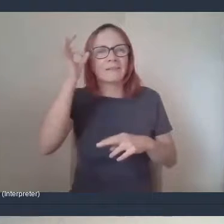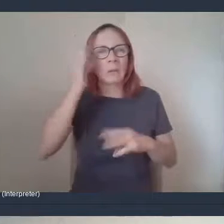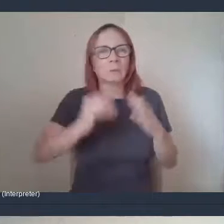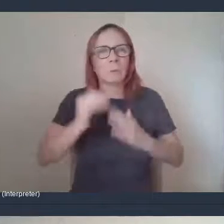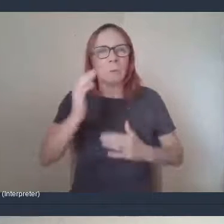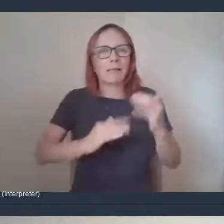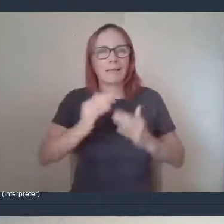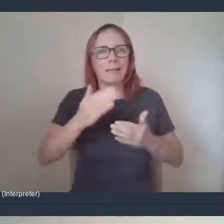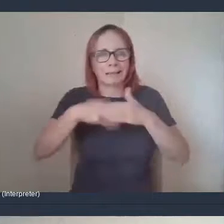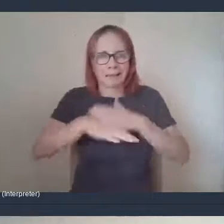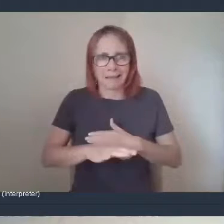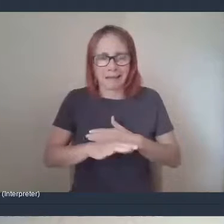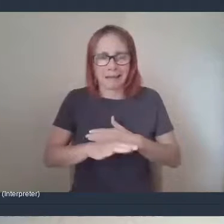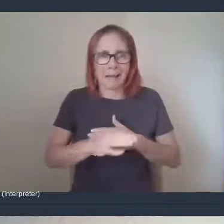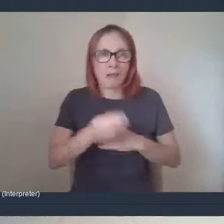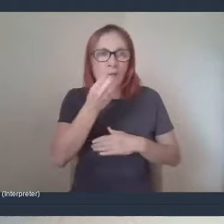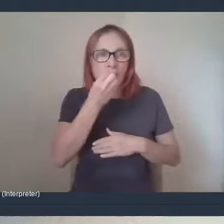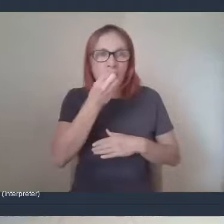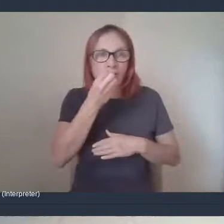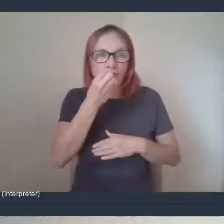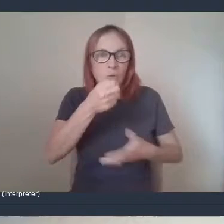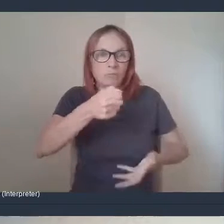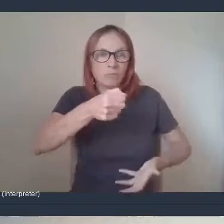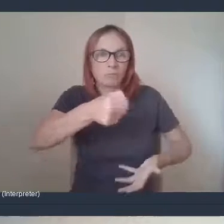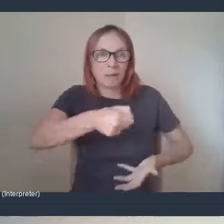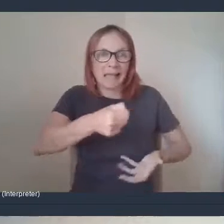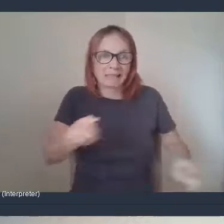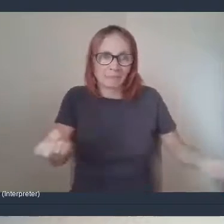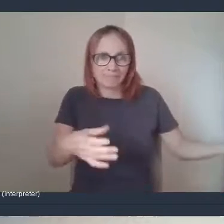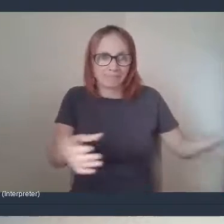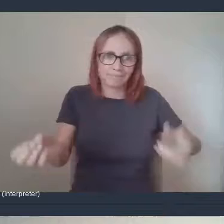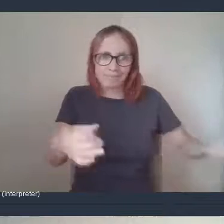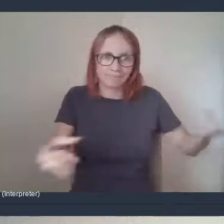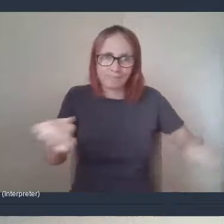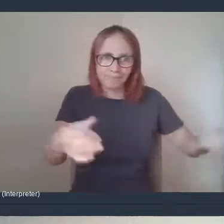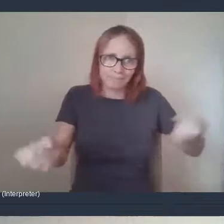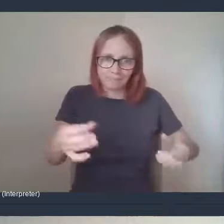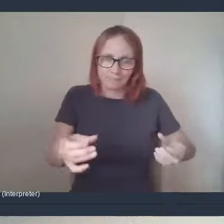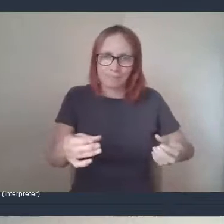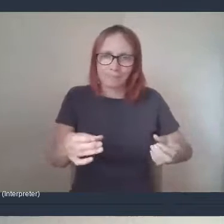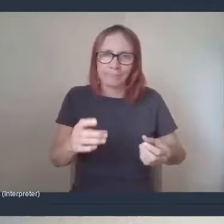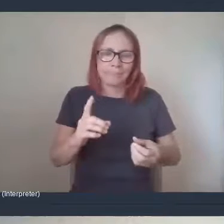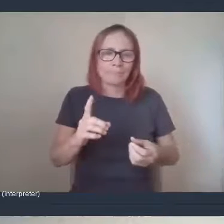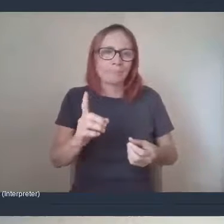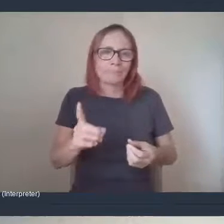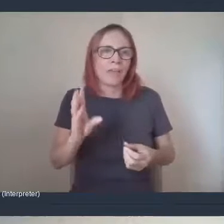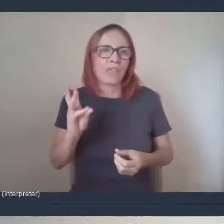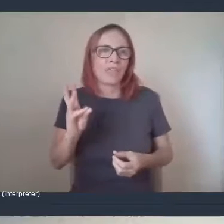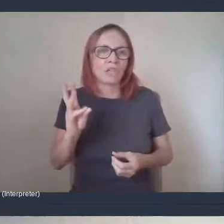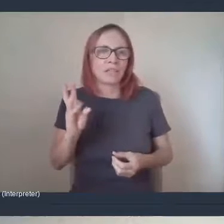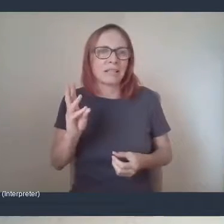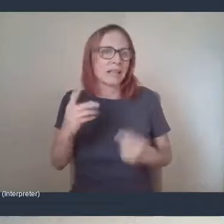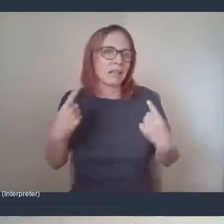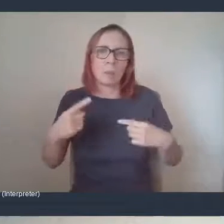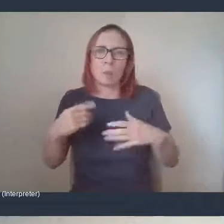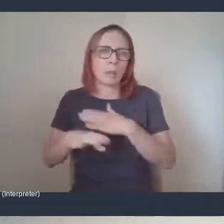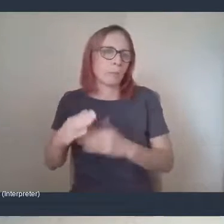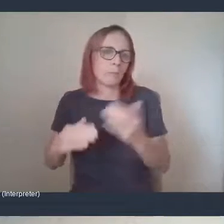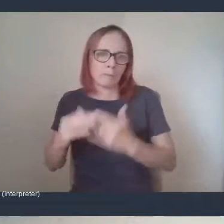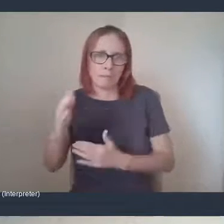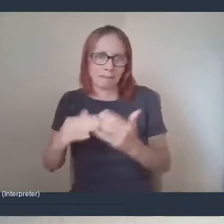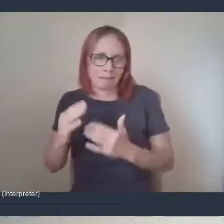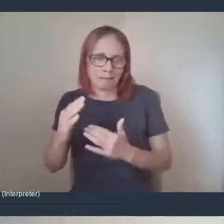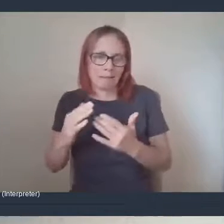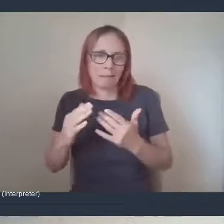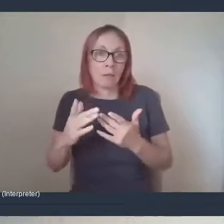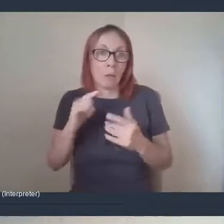bags. And then on the Thursday, and because obviously we're not allowed in the Fife Council building, and we operate from outside in the car